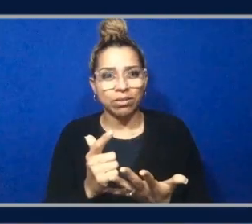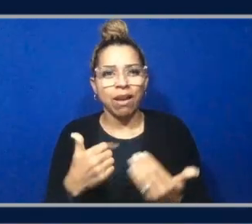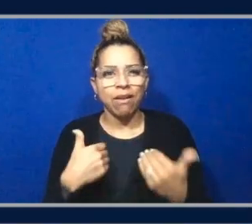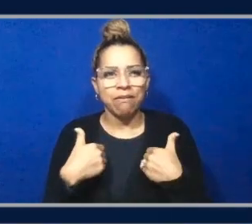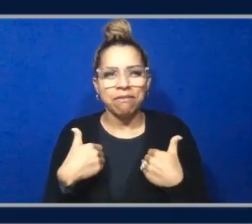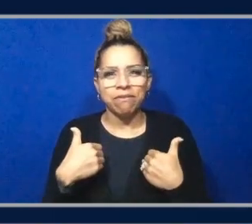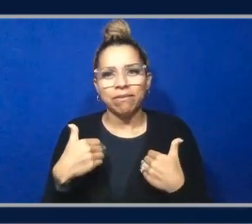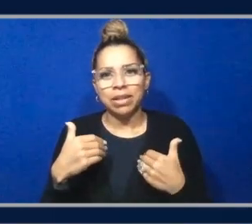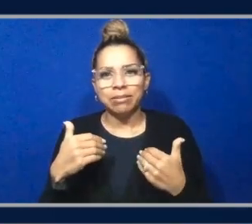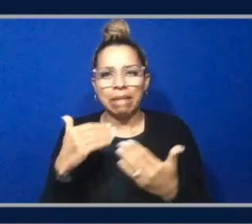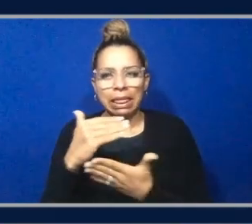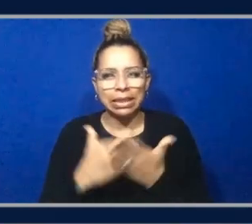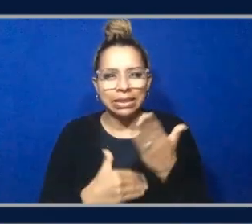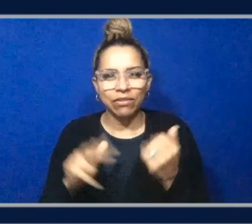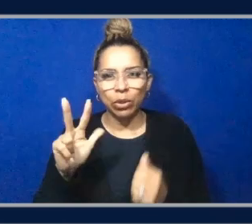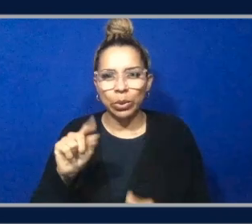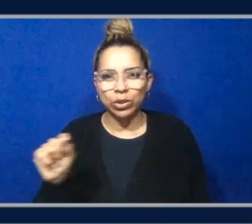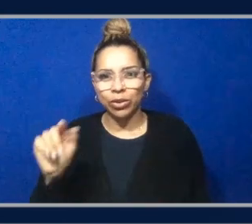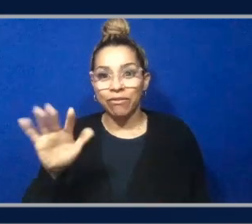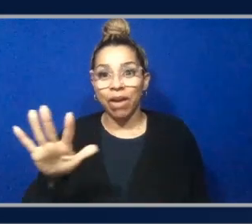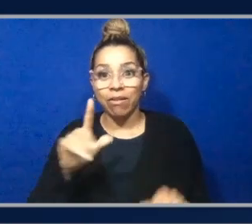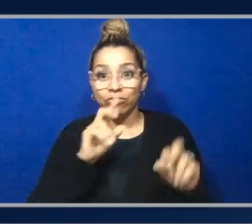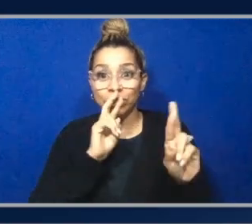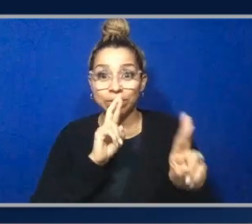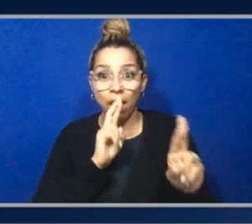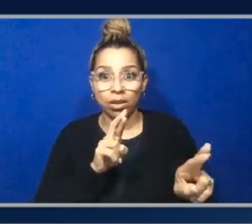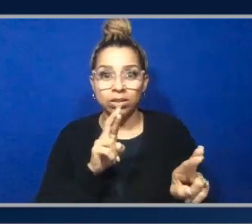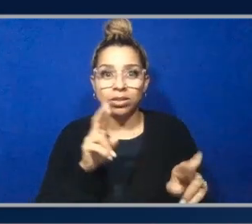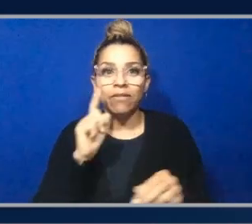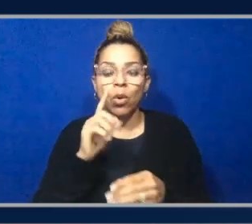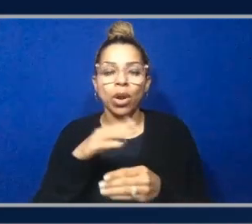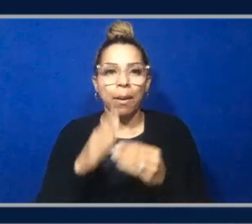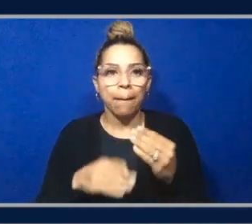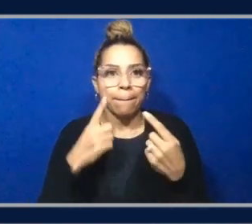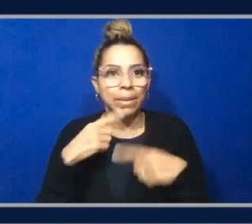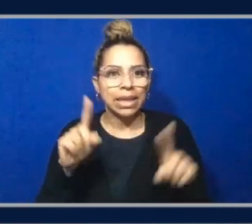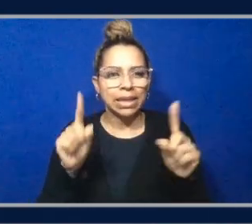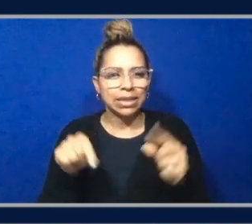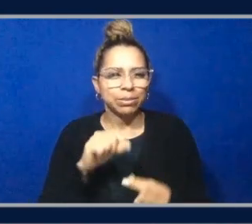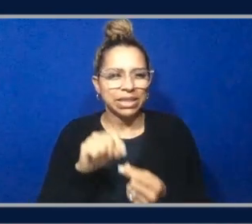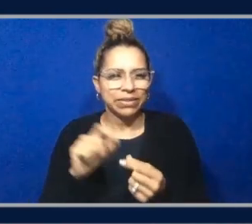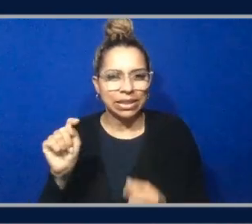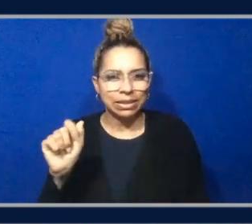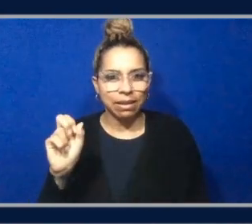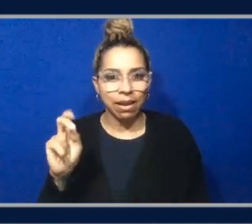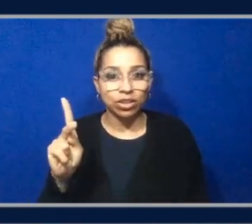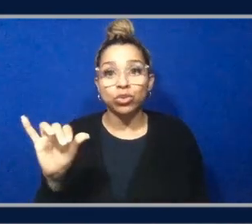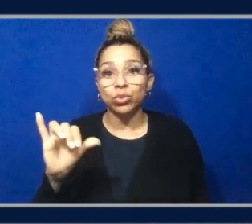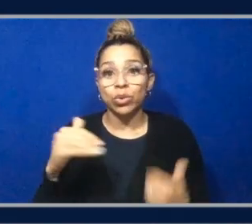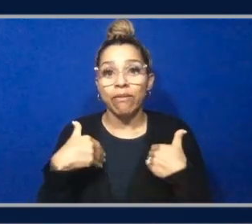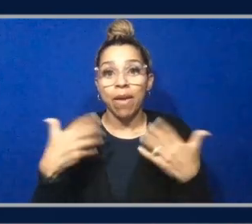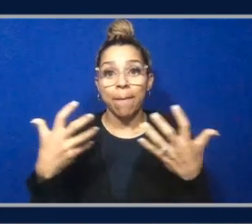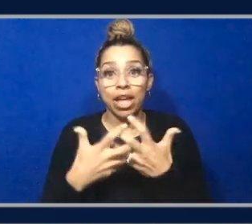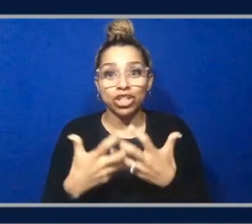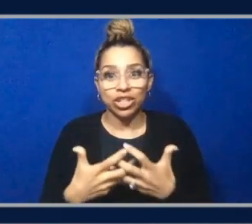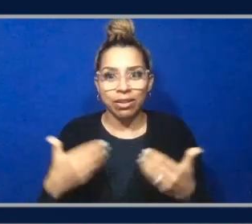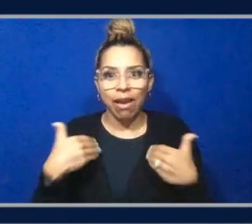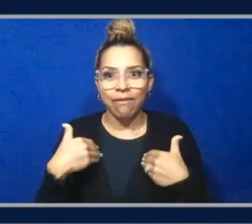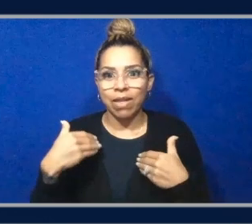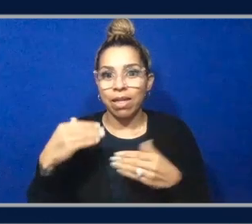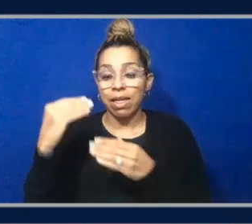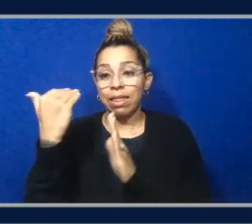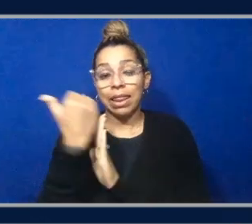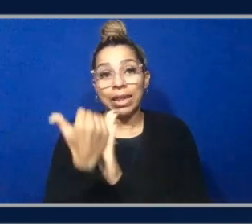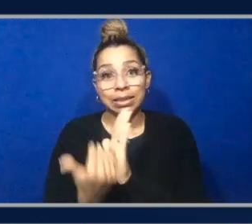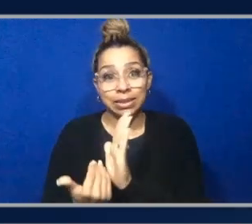Um, and then to complete a specified task. Now there's matching, which has a list of responses to match to three or